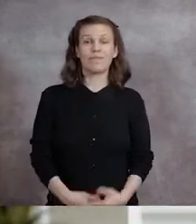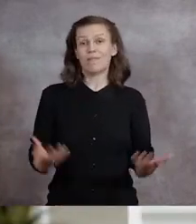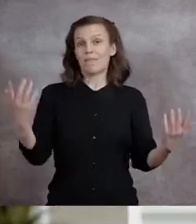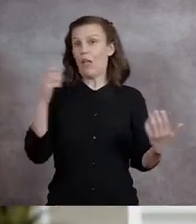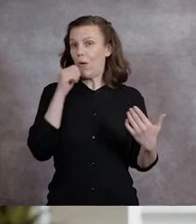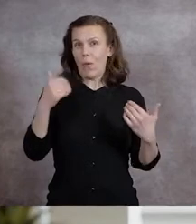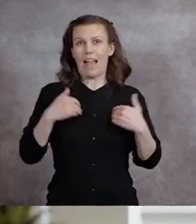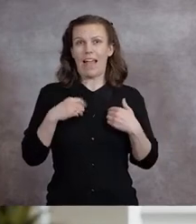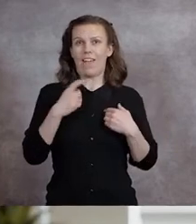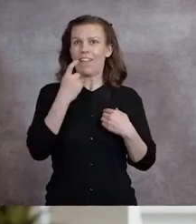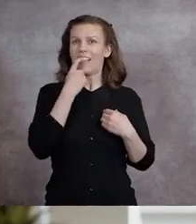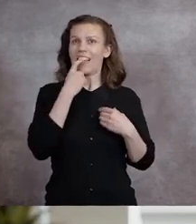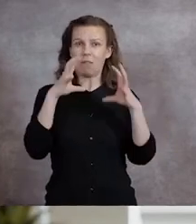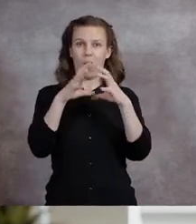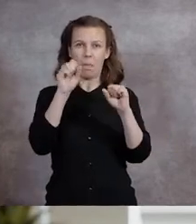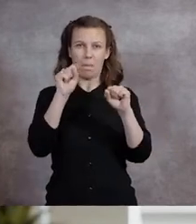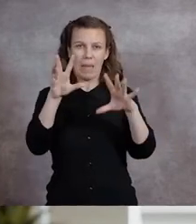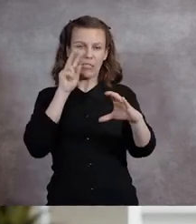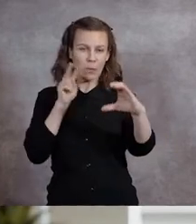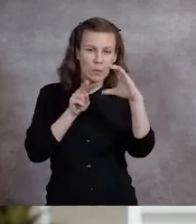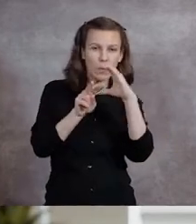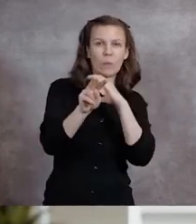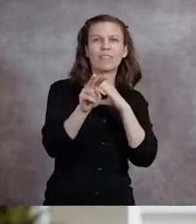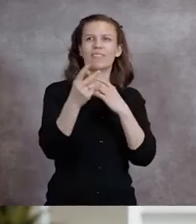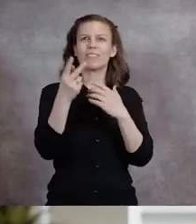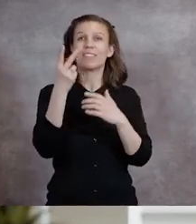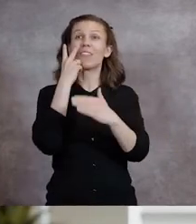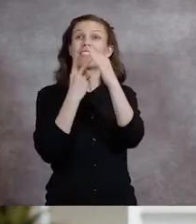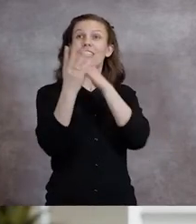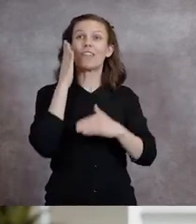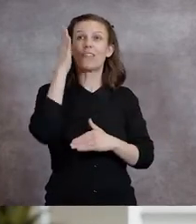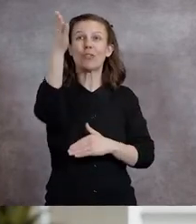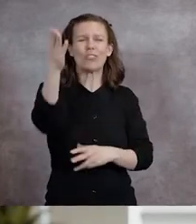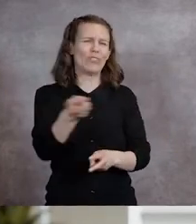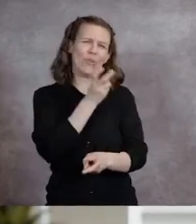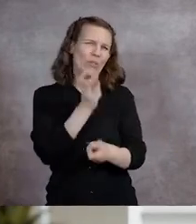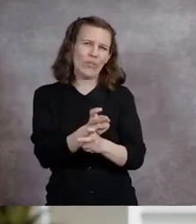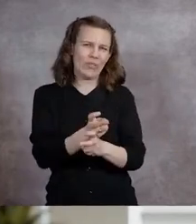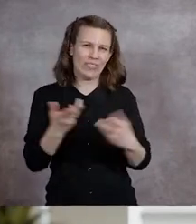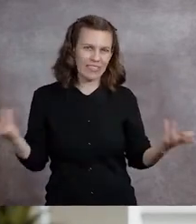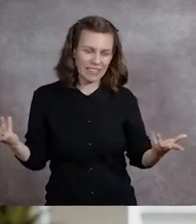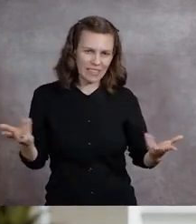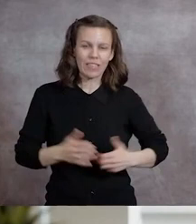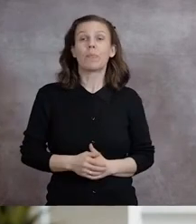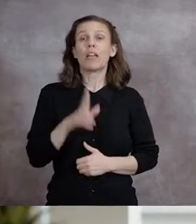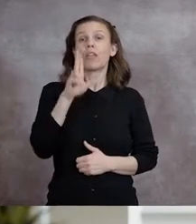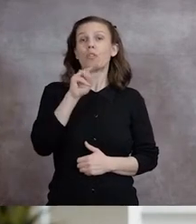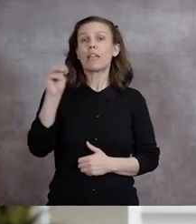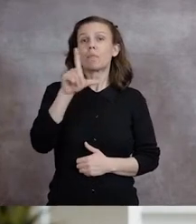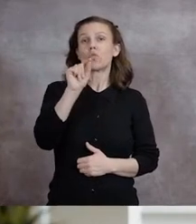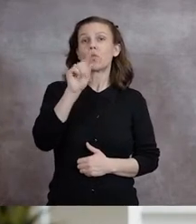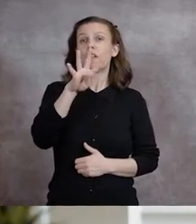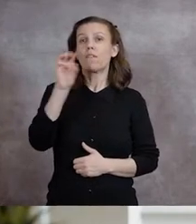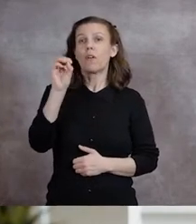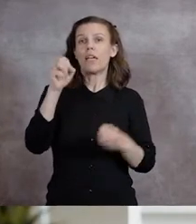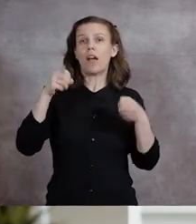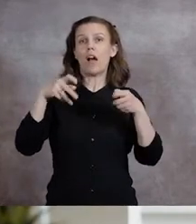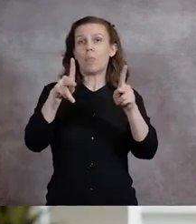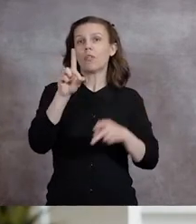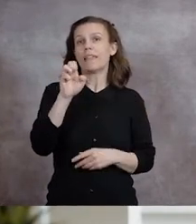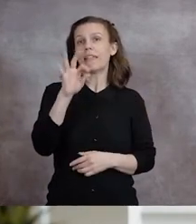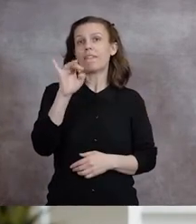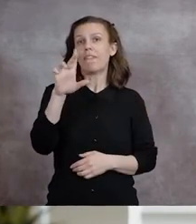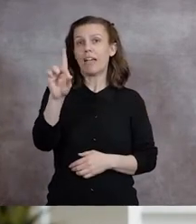Without a crystal ball, peering into the years ahead is hard work. But with UNM 2040 opportunity